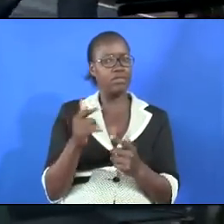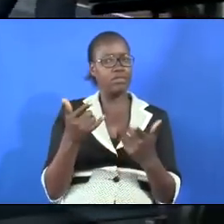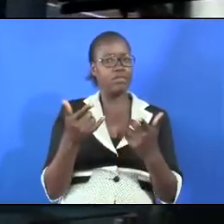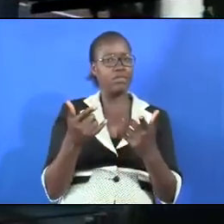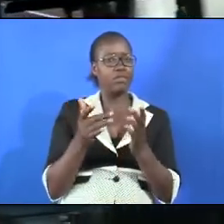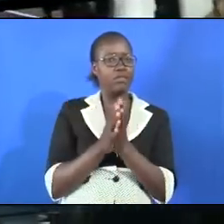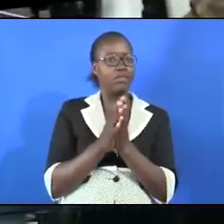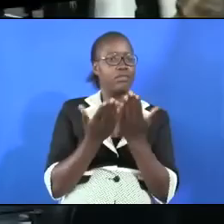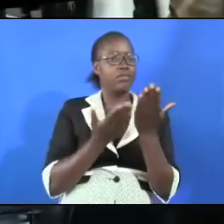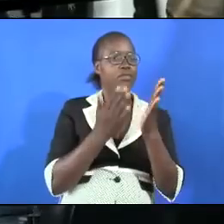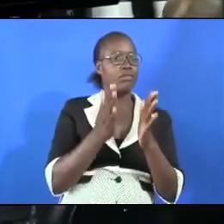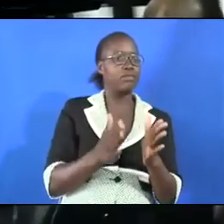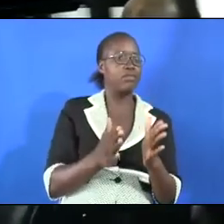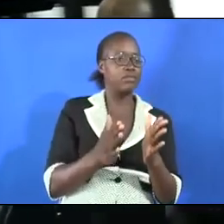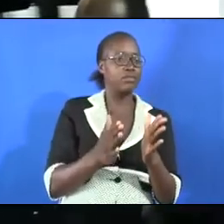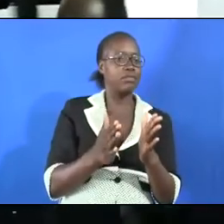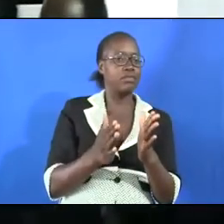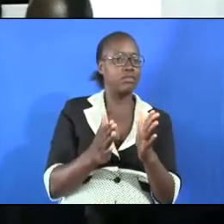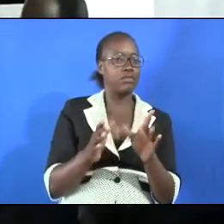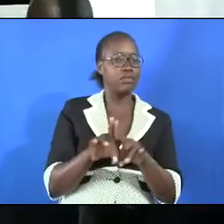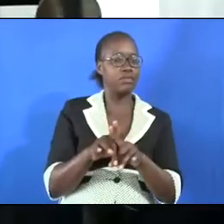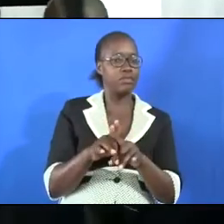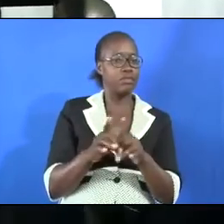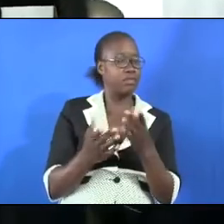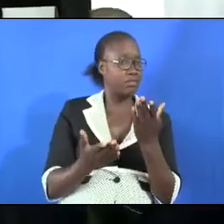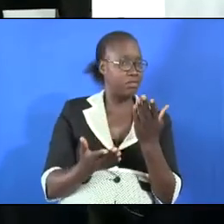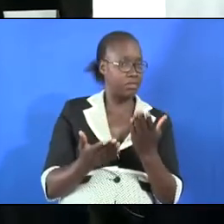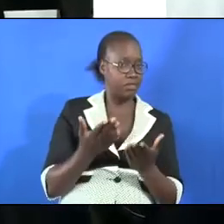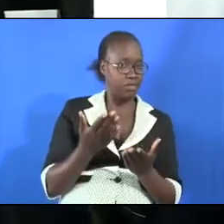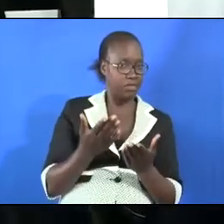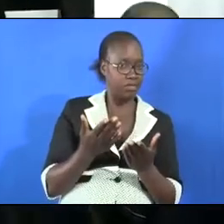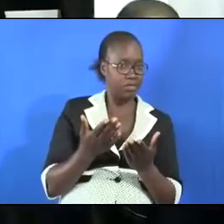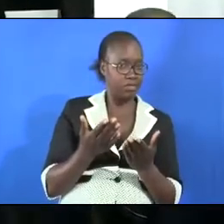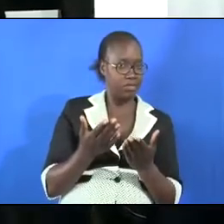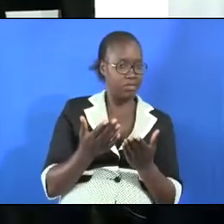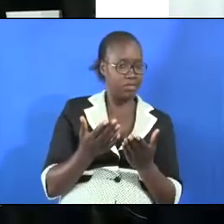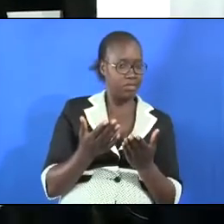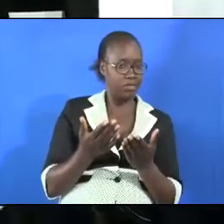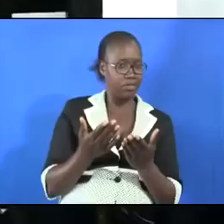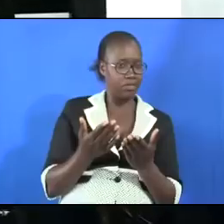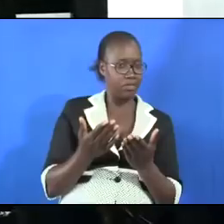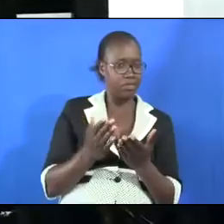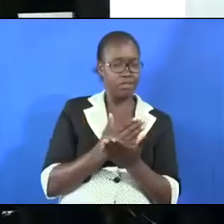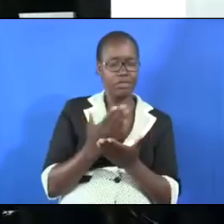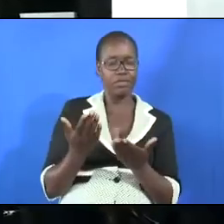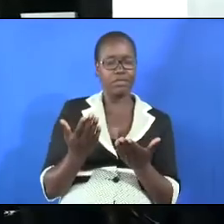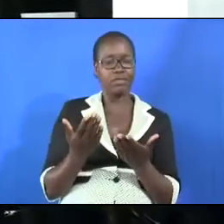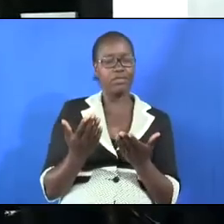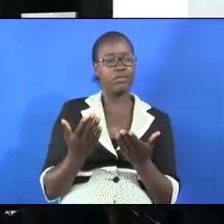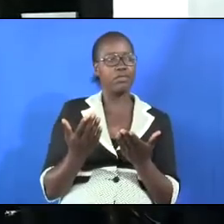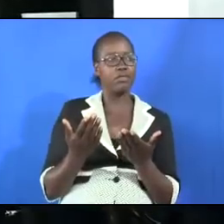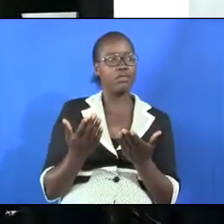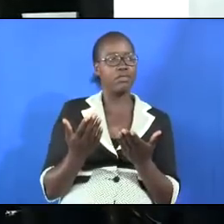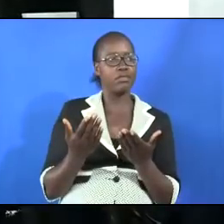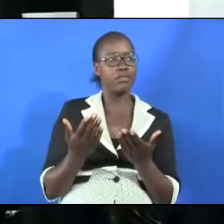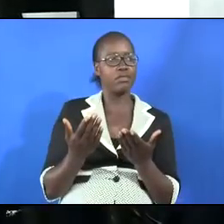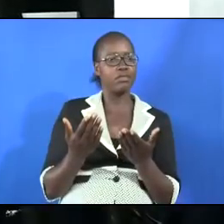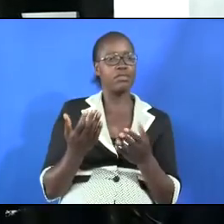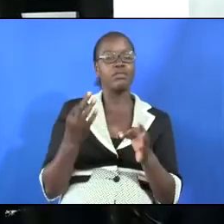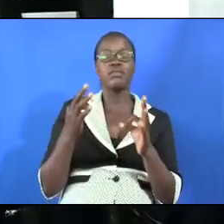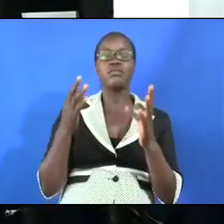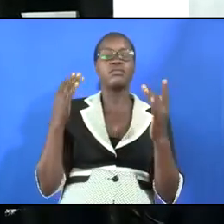lieutenants the servants and probably Elomandi this could have been some of the war prisoners